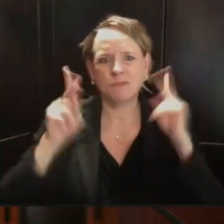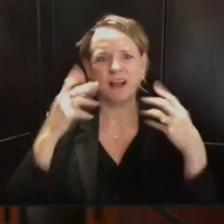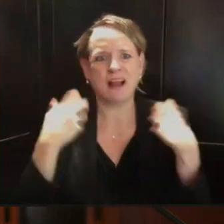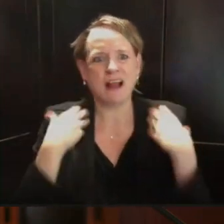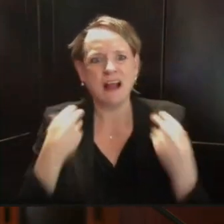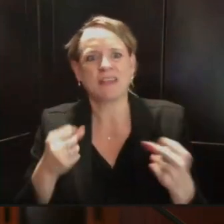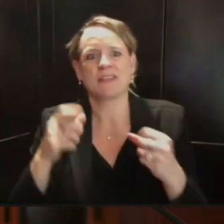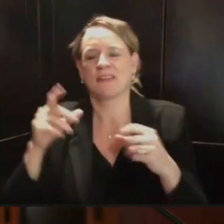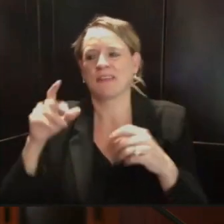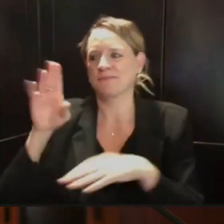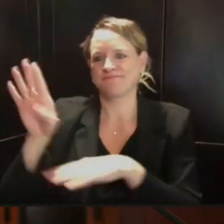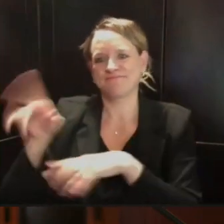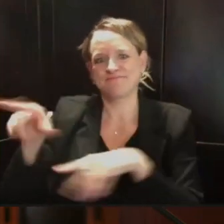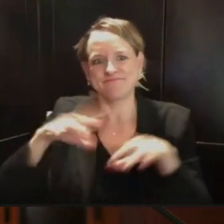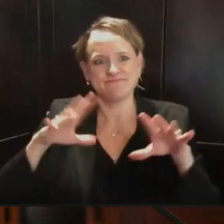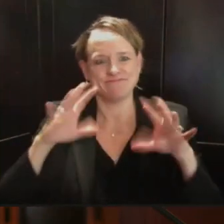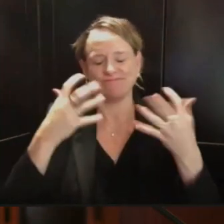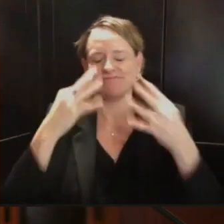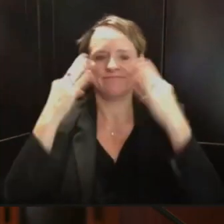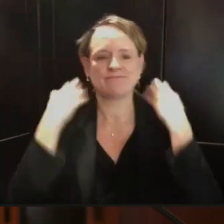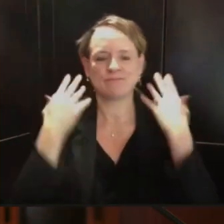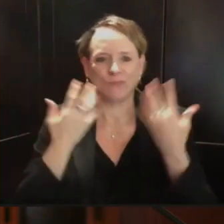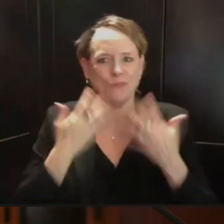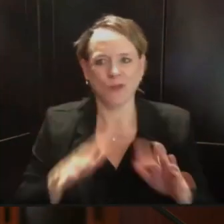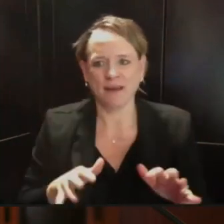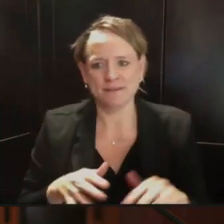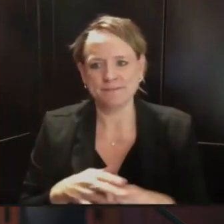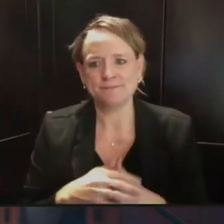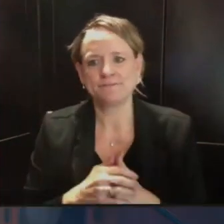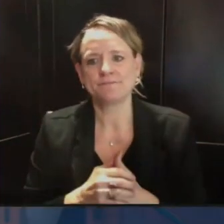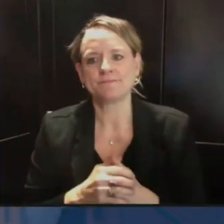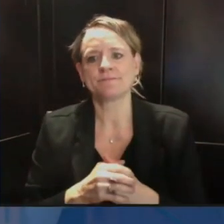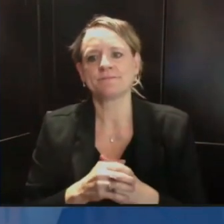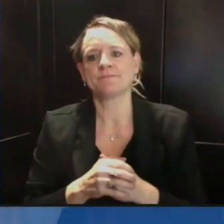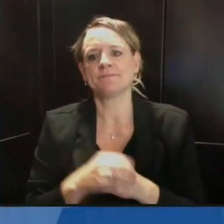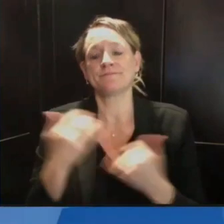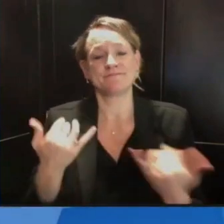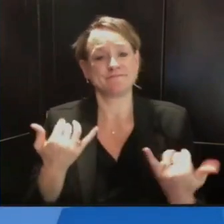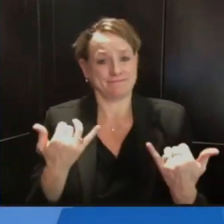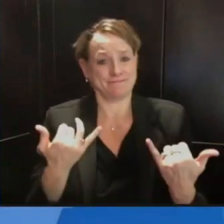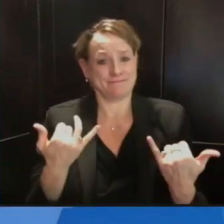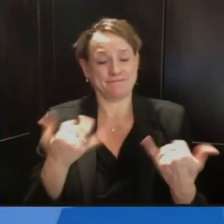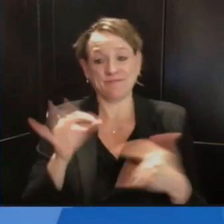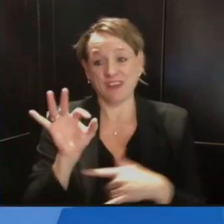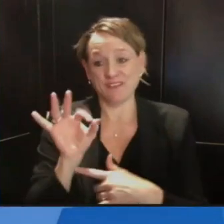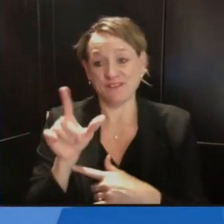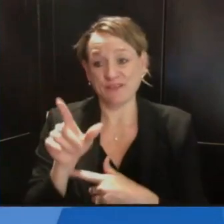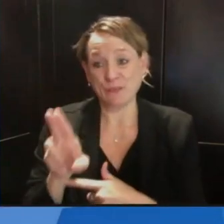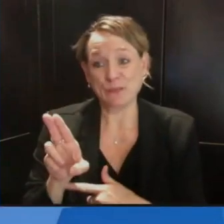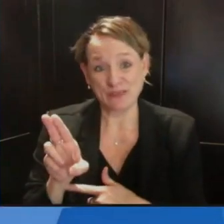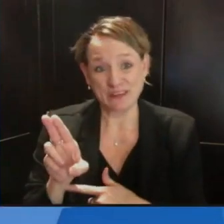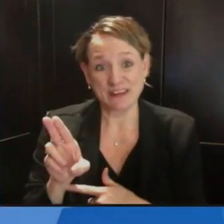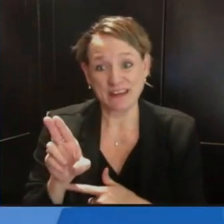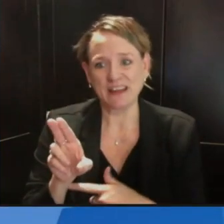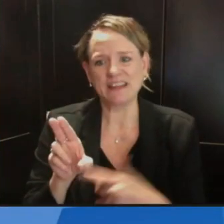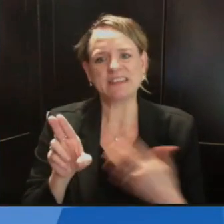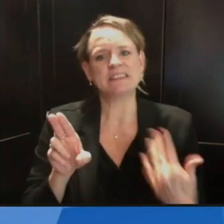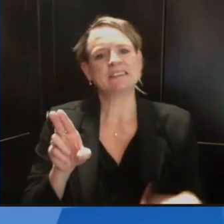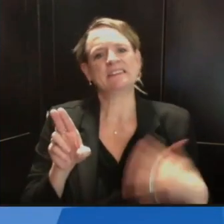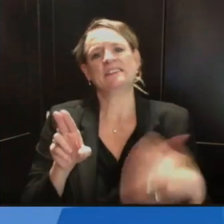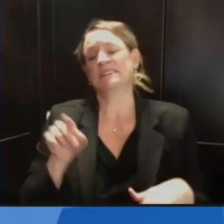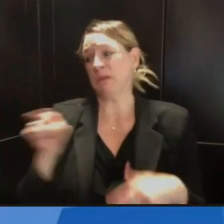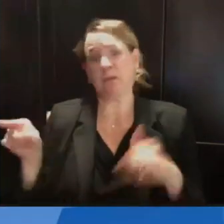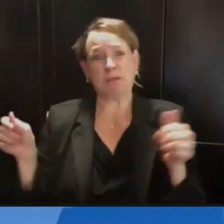to really get this under control and stop the spread. Thank you. Eric. Thank Now to Steve Prestegard from the